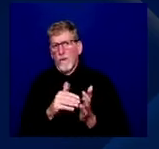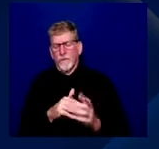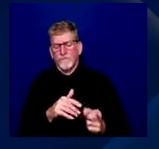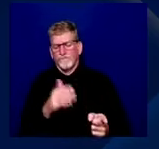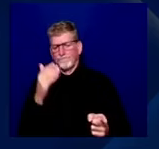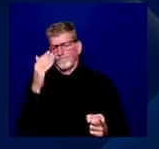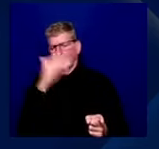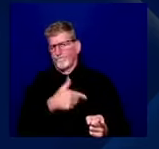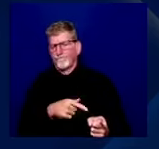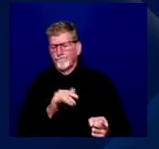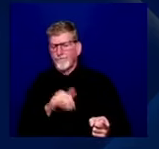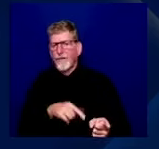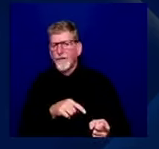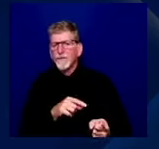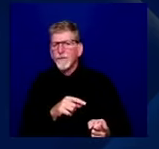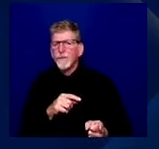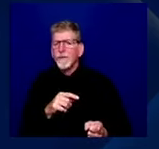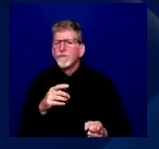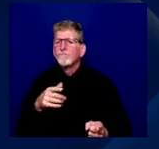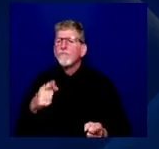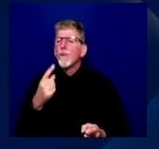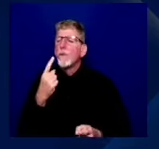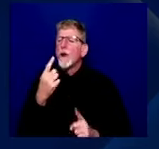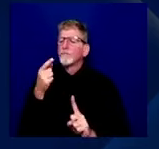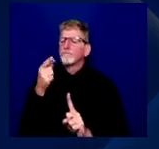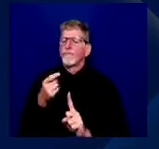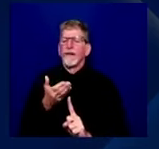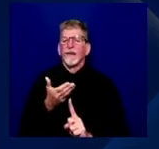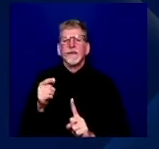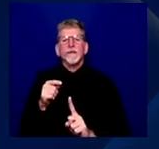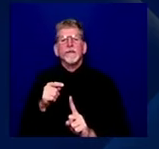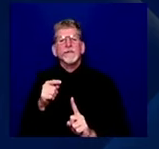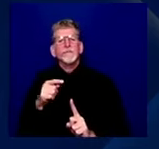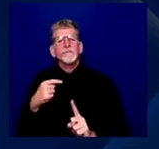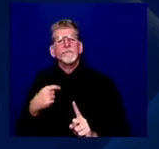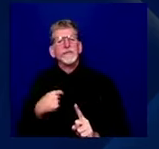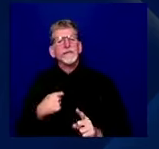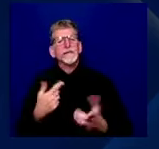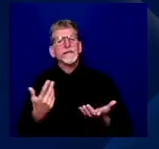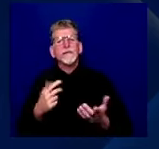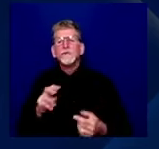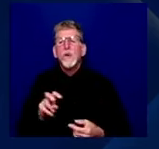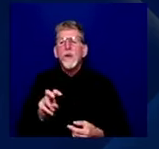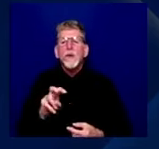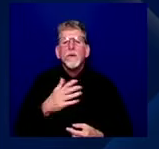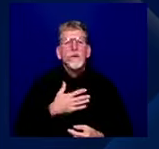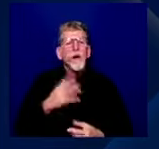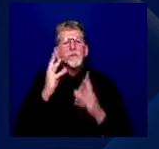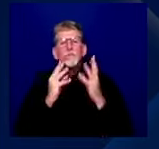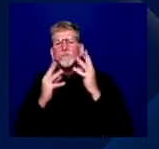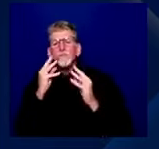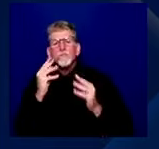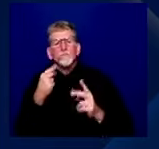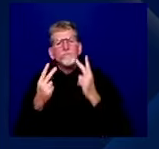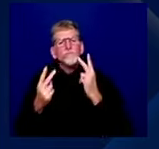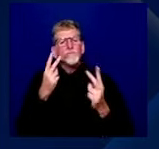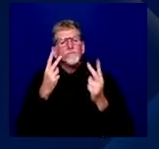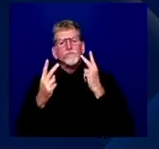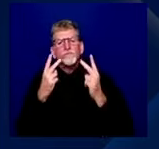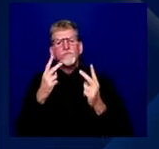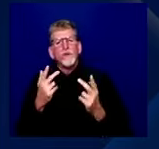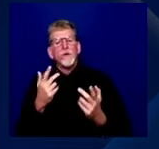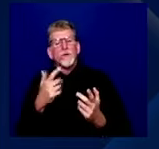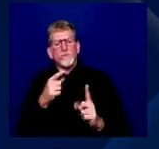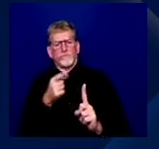as I, you know, I'm on this journey, there's so many things I'm still trying to figure out, one of things I'm crystal clear about Senator Booker is